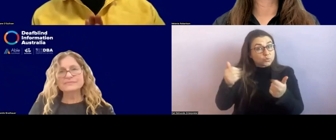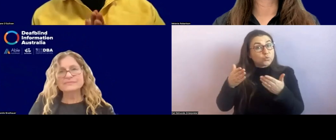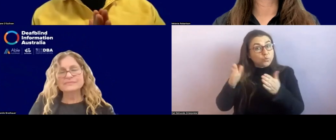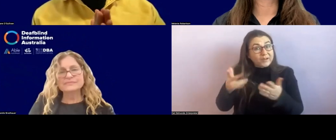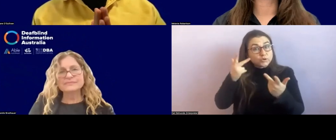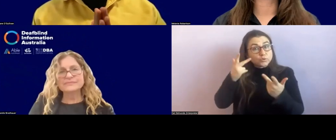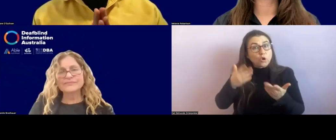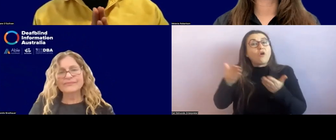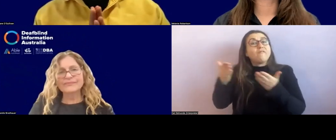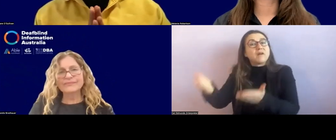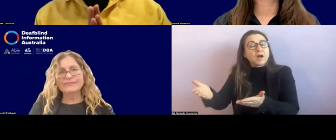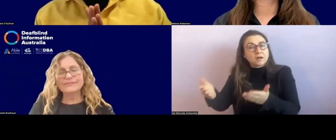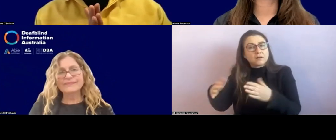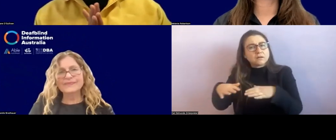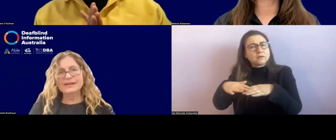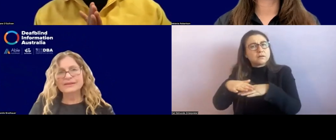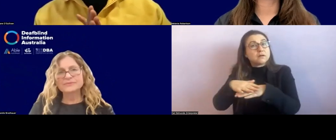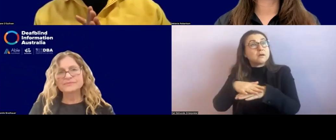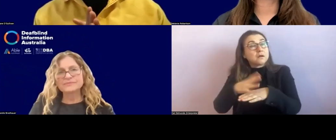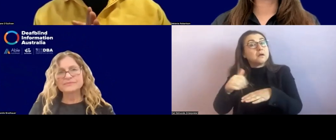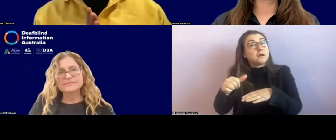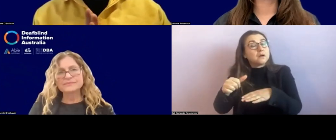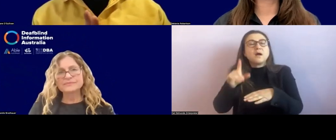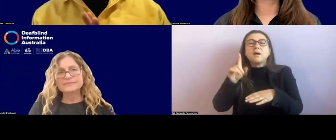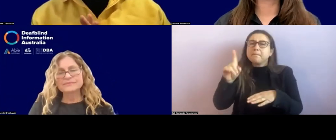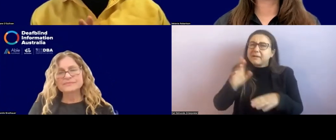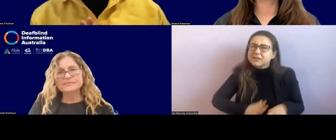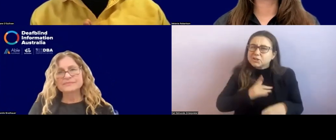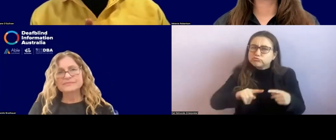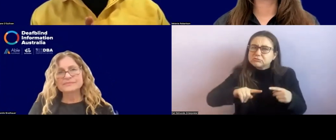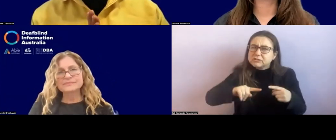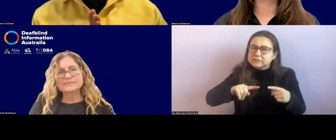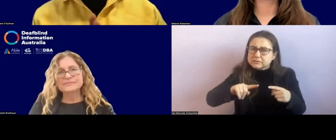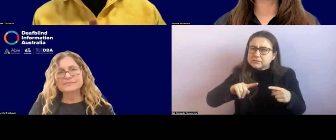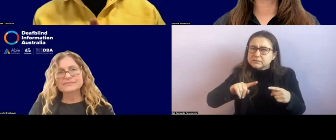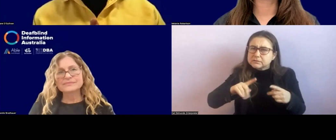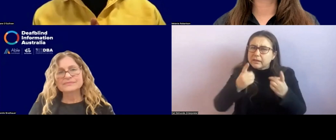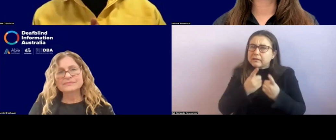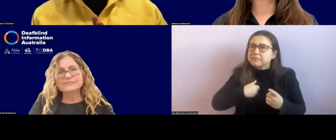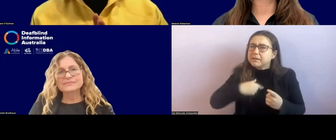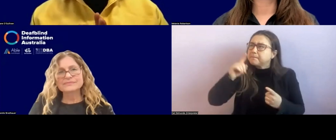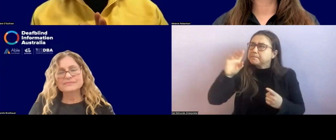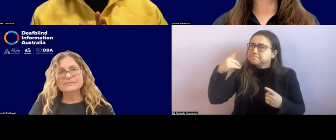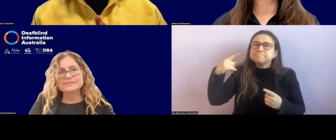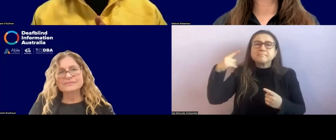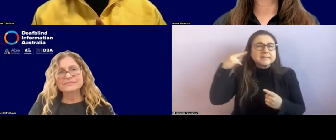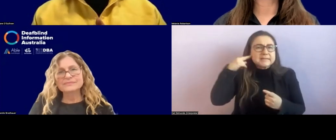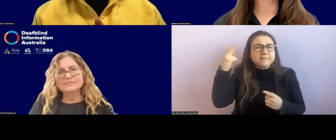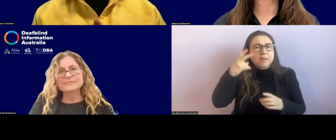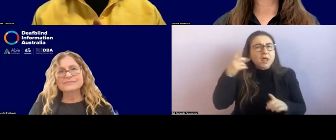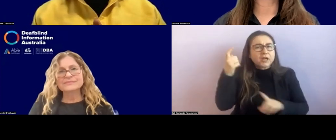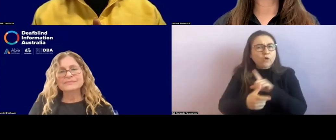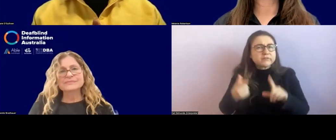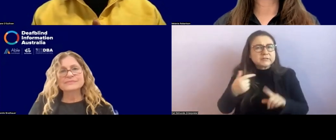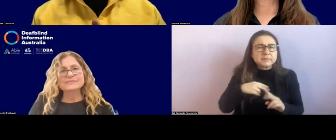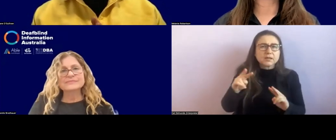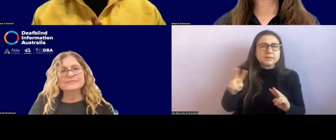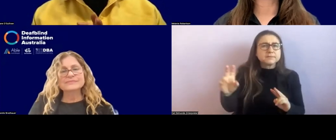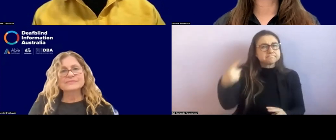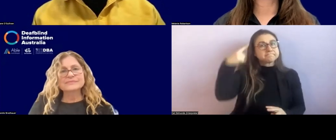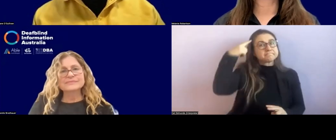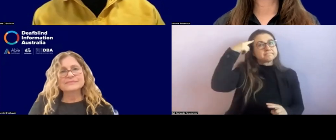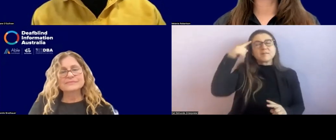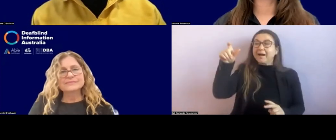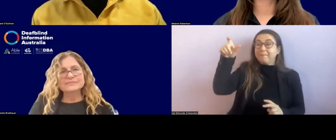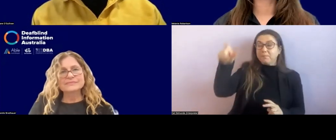But that just made me think of a really interesting point that I thought about at the DeafBlind conference. I saw somebody there that I worked with